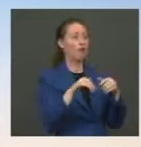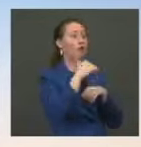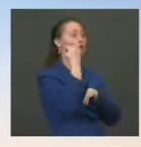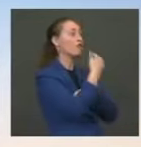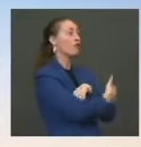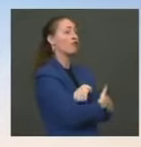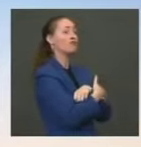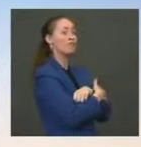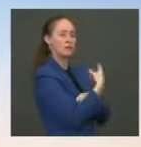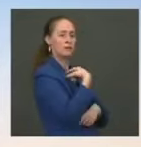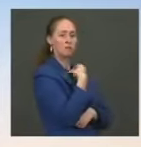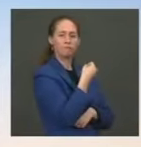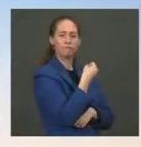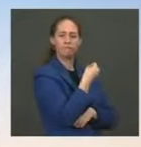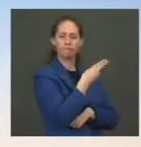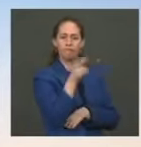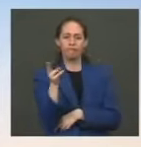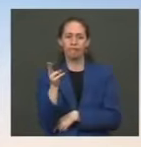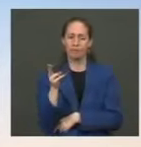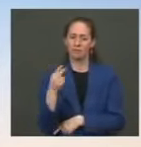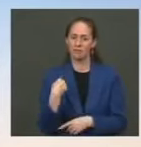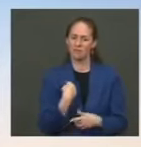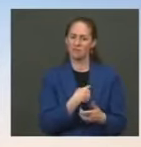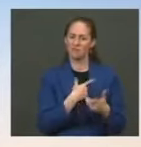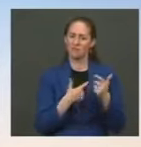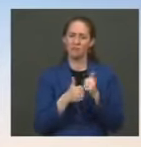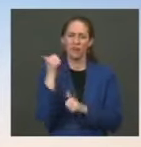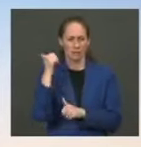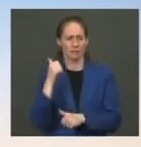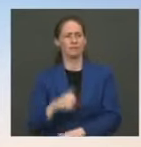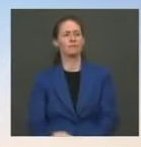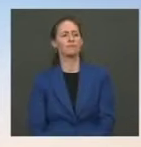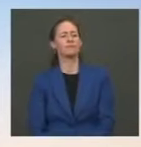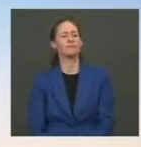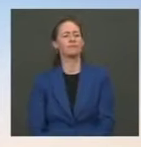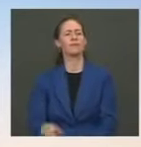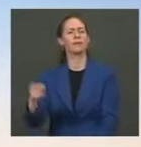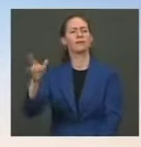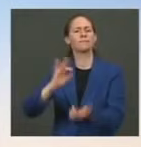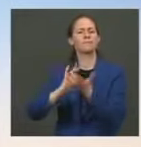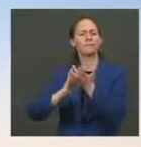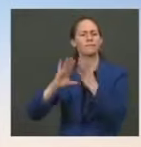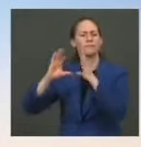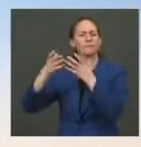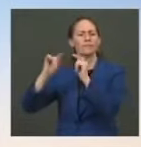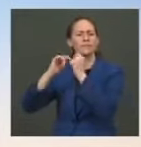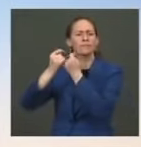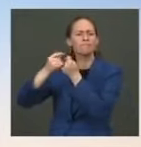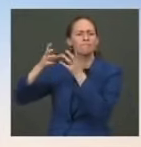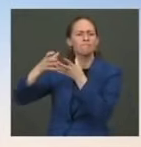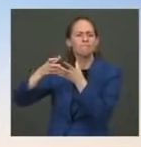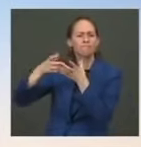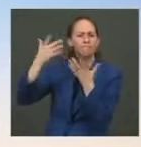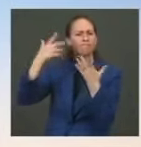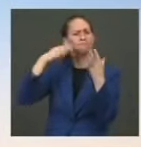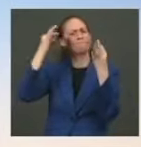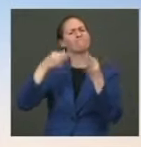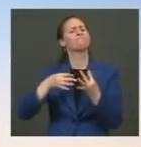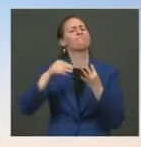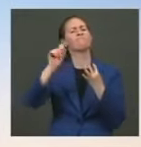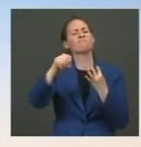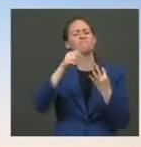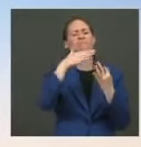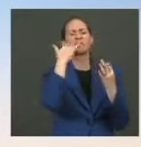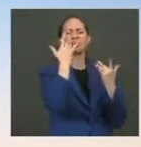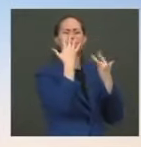medical team, put in place these restrictions because he's going to err on the side of protecting the American people. And even though our